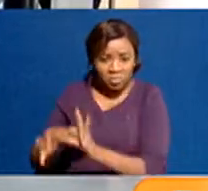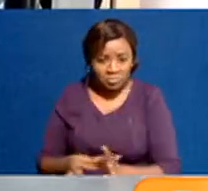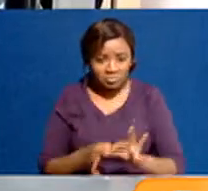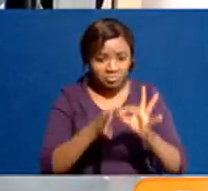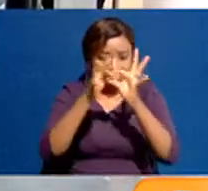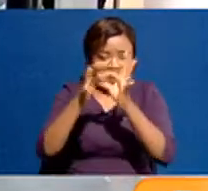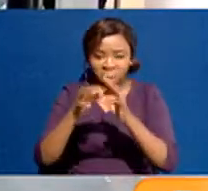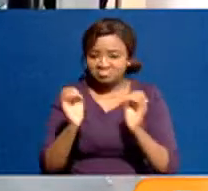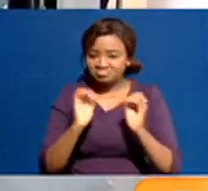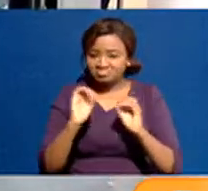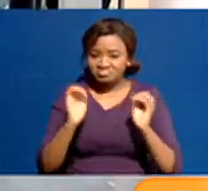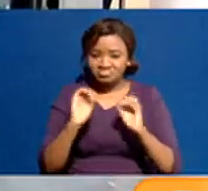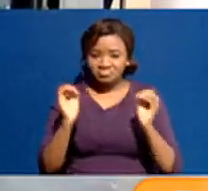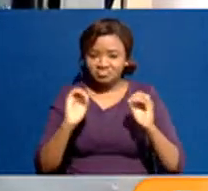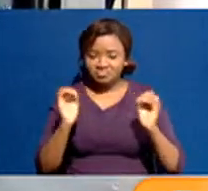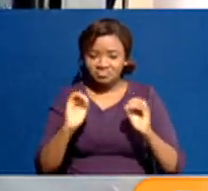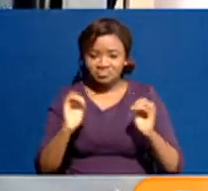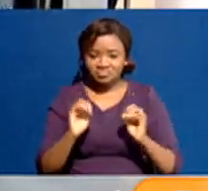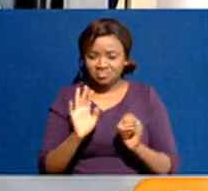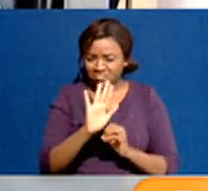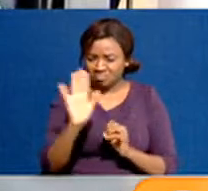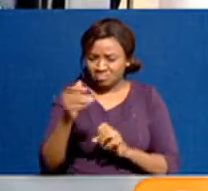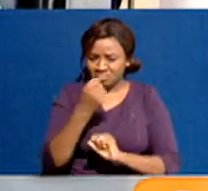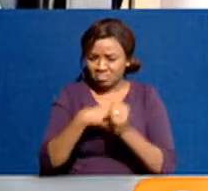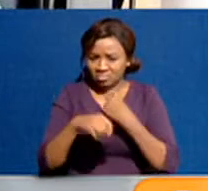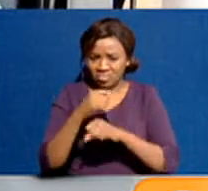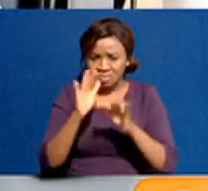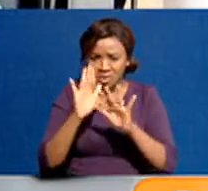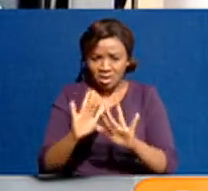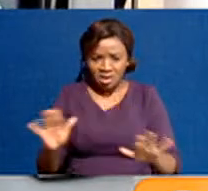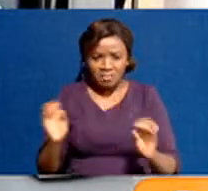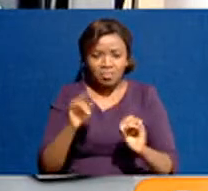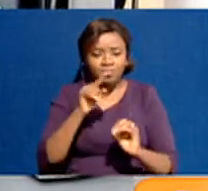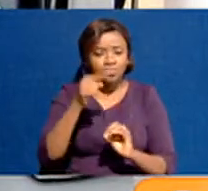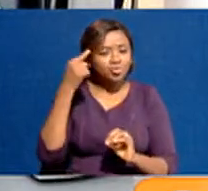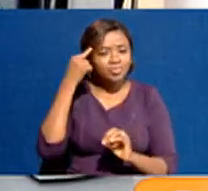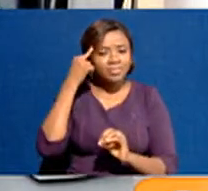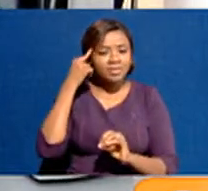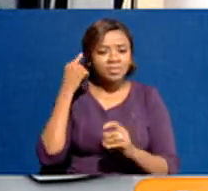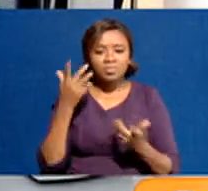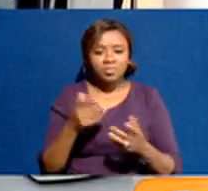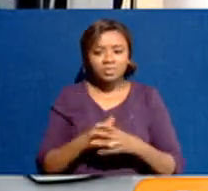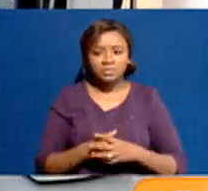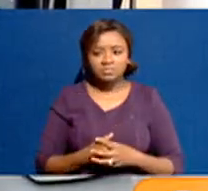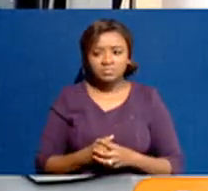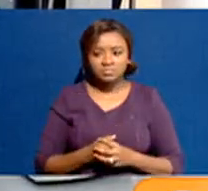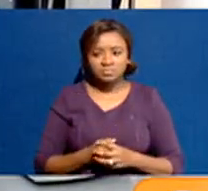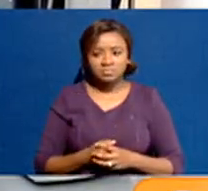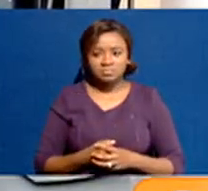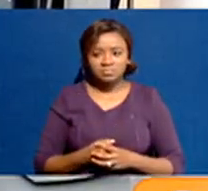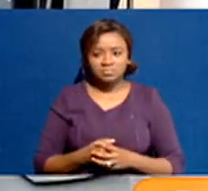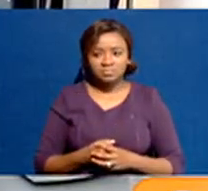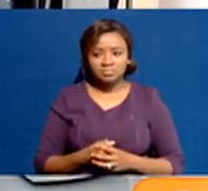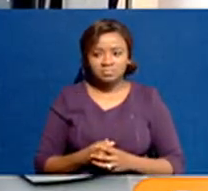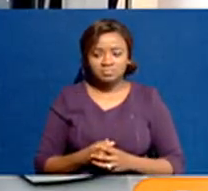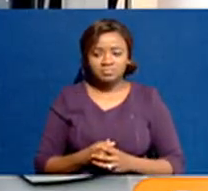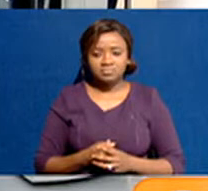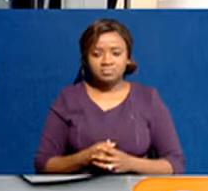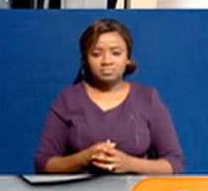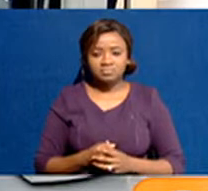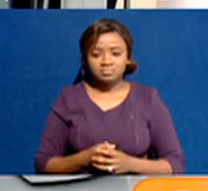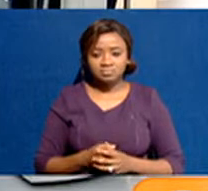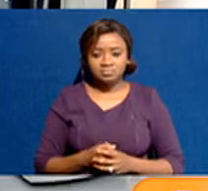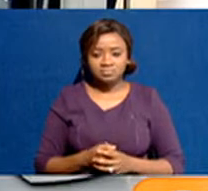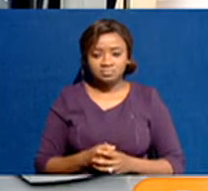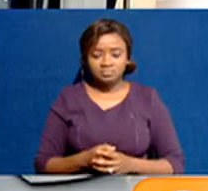way. There was no integration in some of the activities. What's your reading of that? Yes, yes, thanks. You see, this is a sad day for